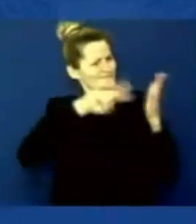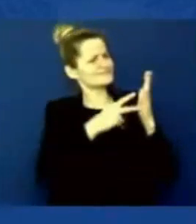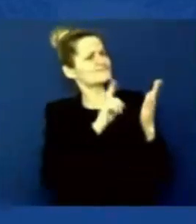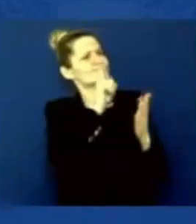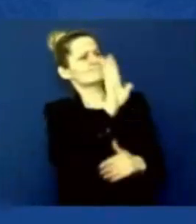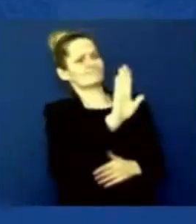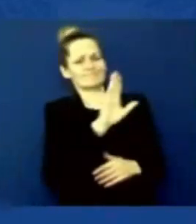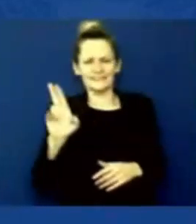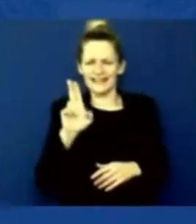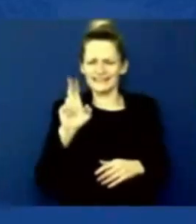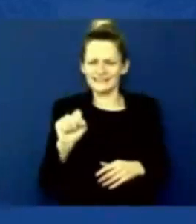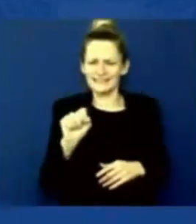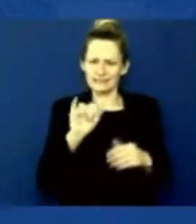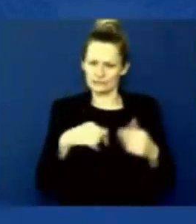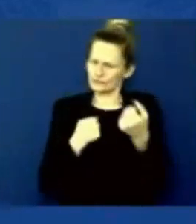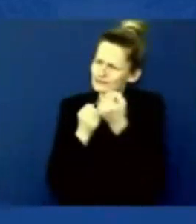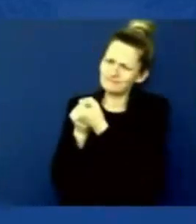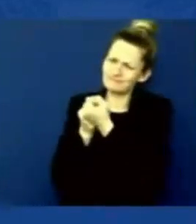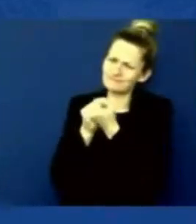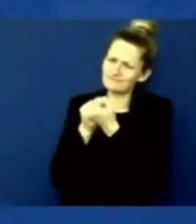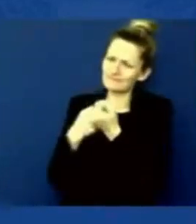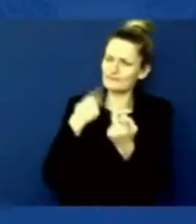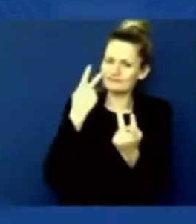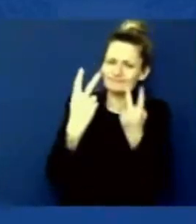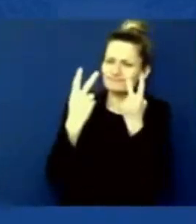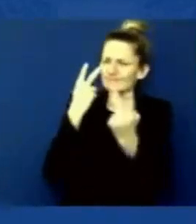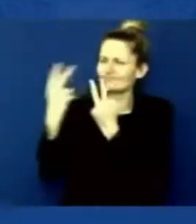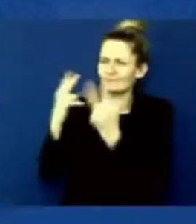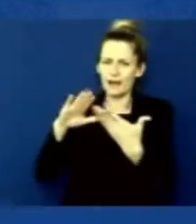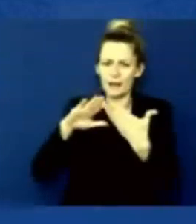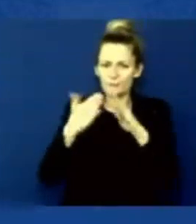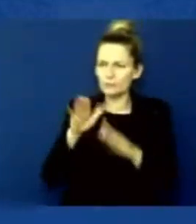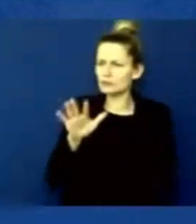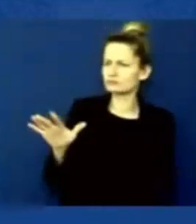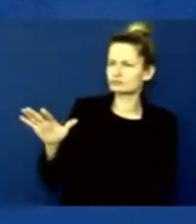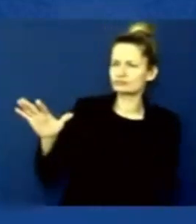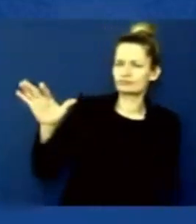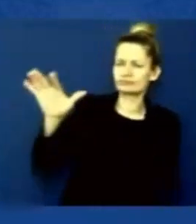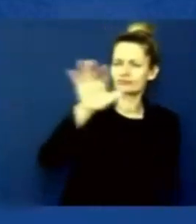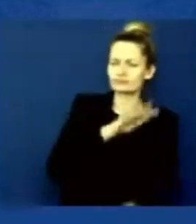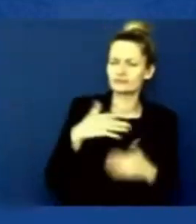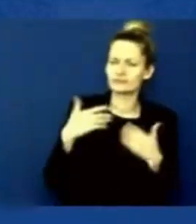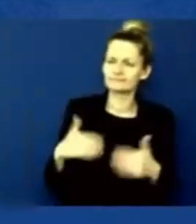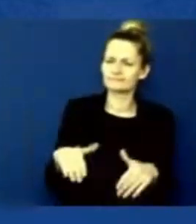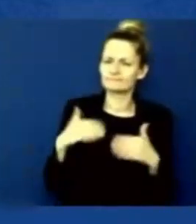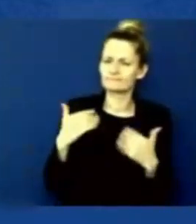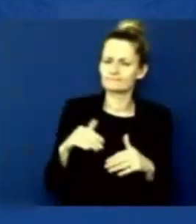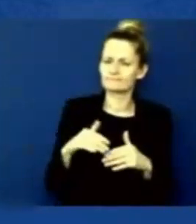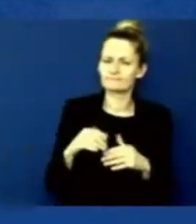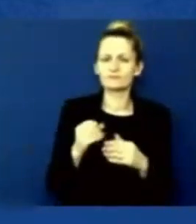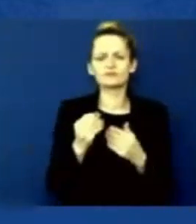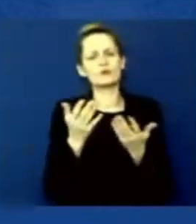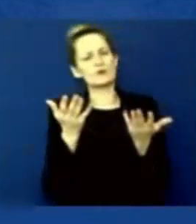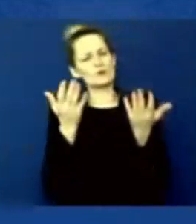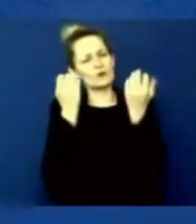from communities, organizations across America, mobilizing to support these efforts. So many of these Afghans stood